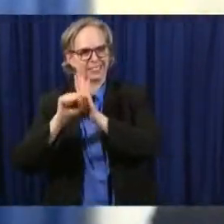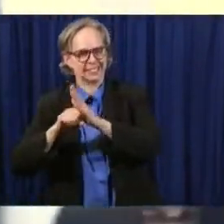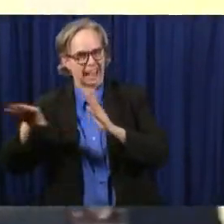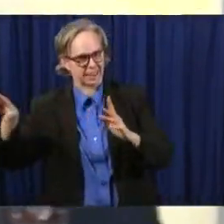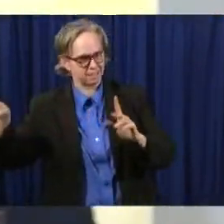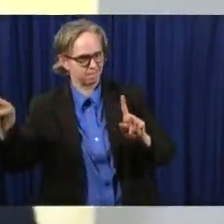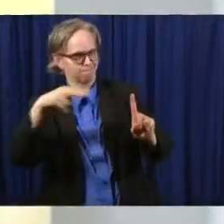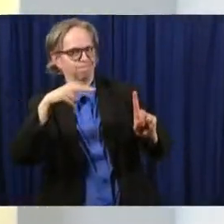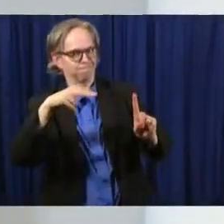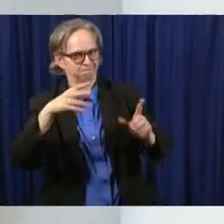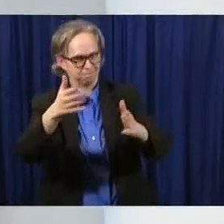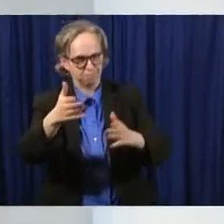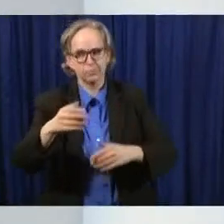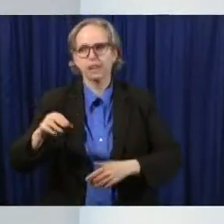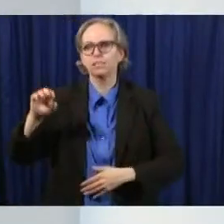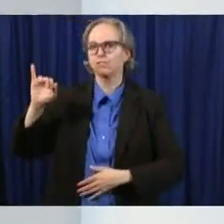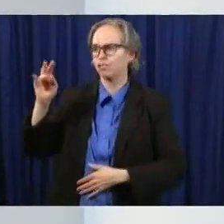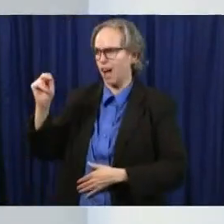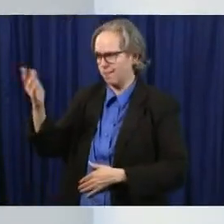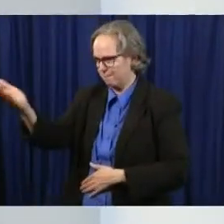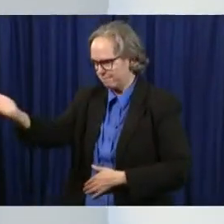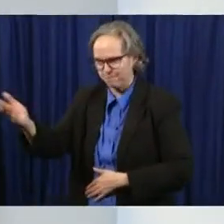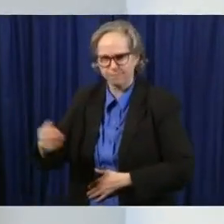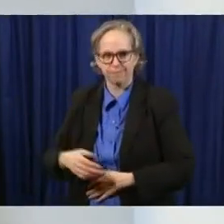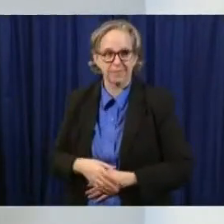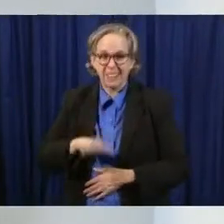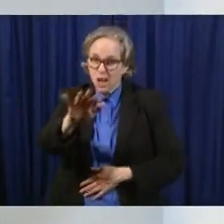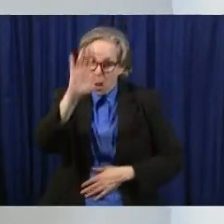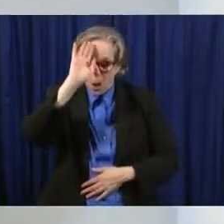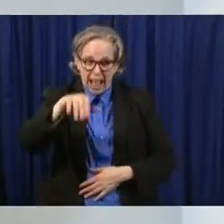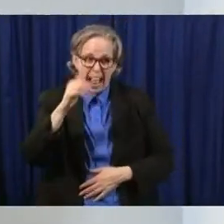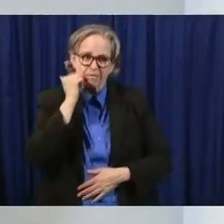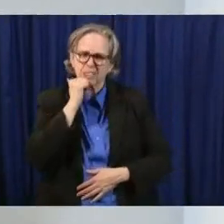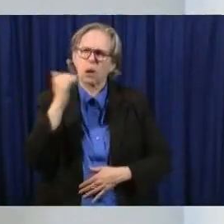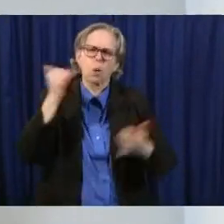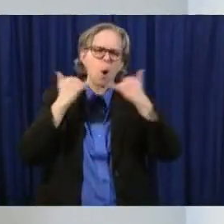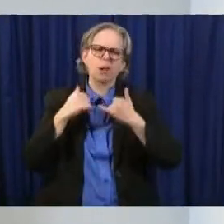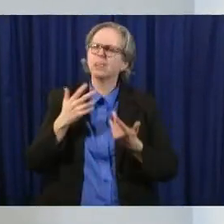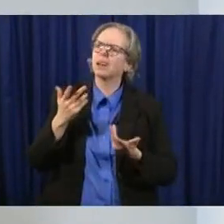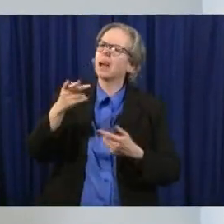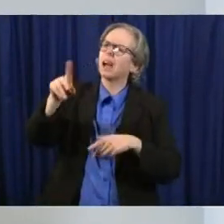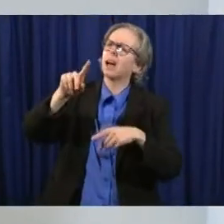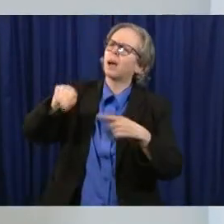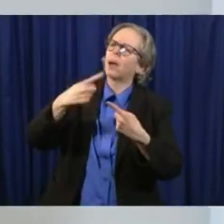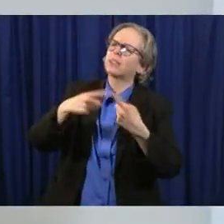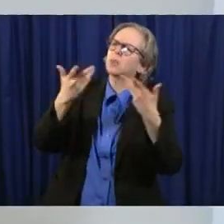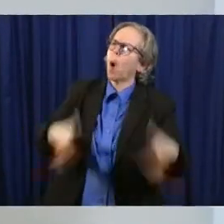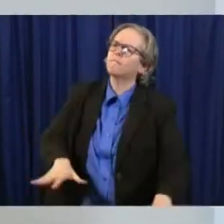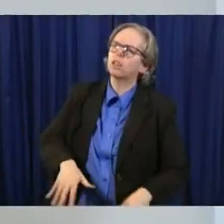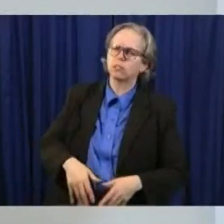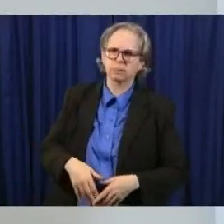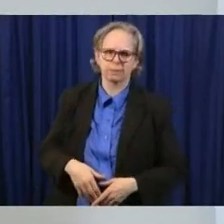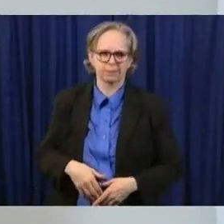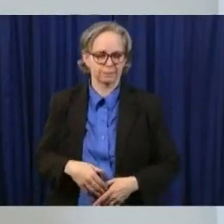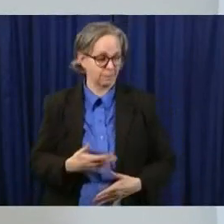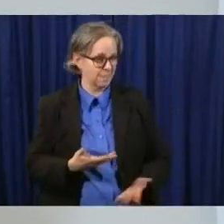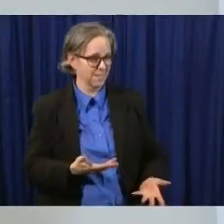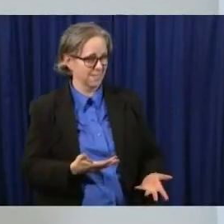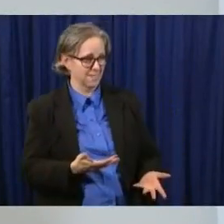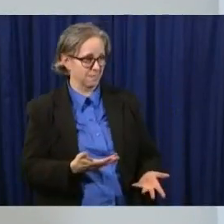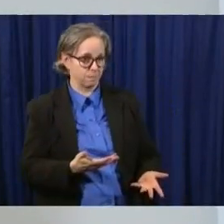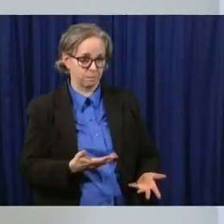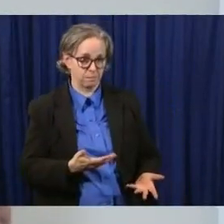because every day i get calls when's this going to be over and i keep reminding folks it's going to be over when we defeat it